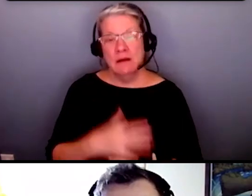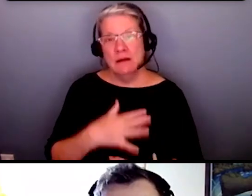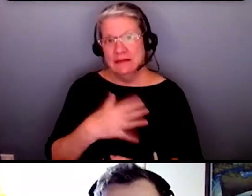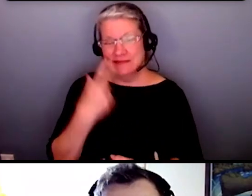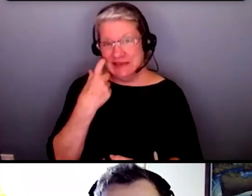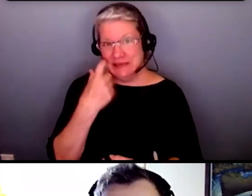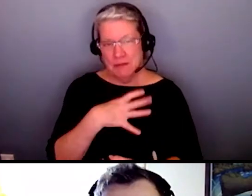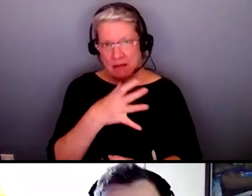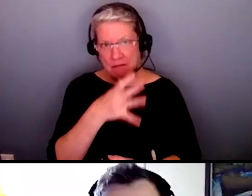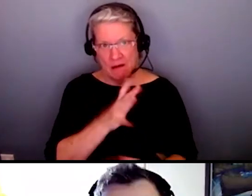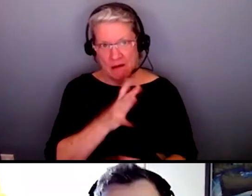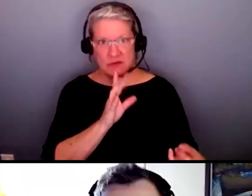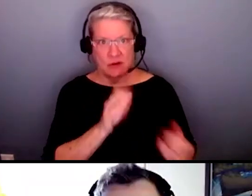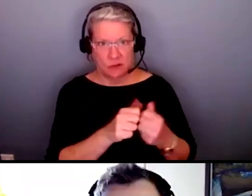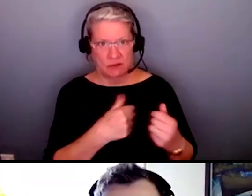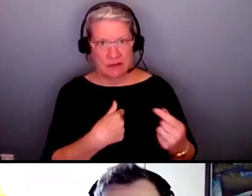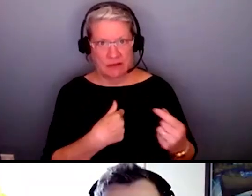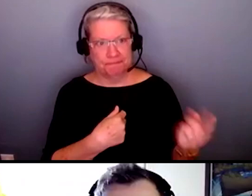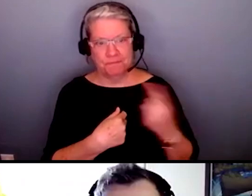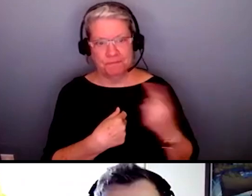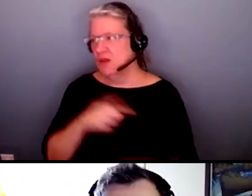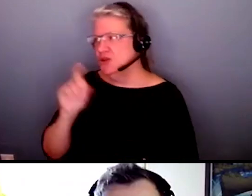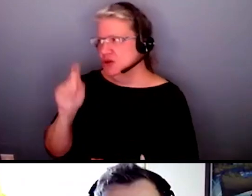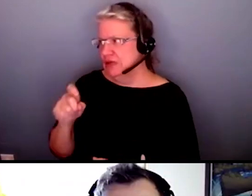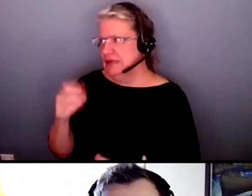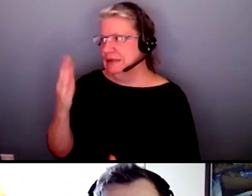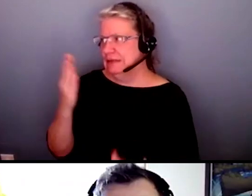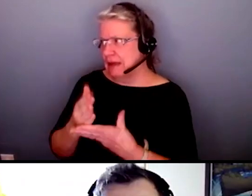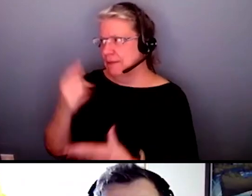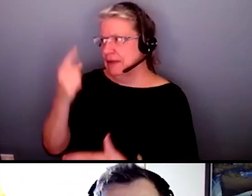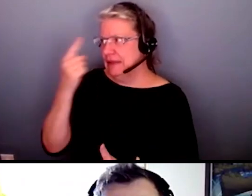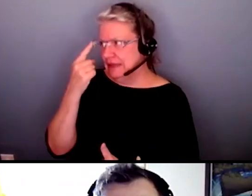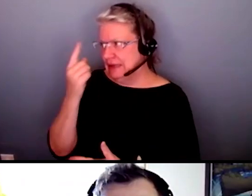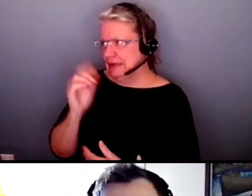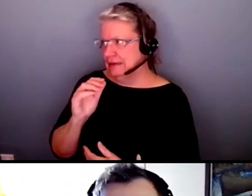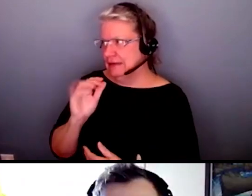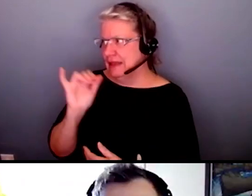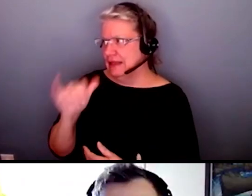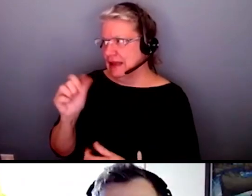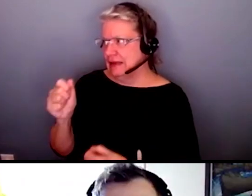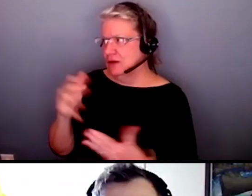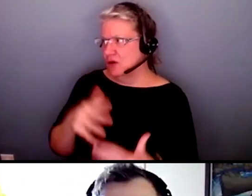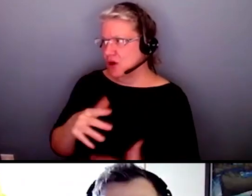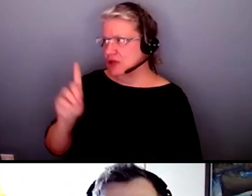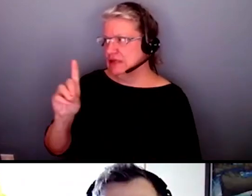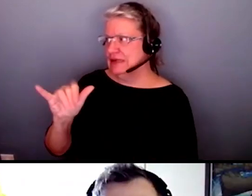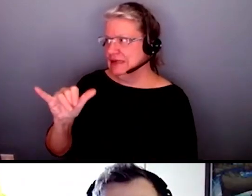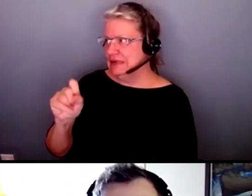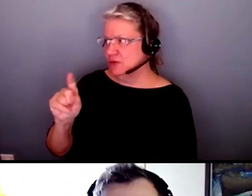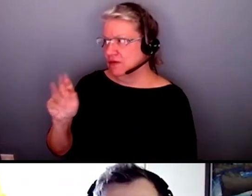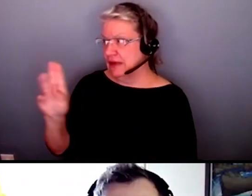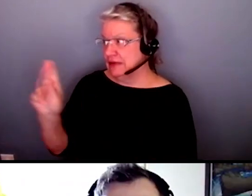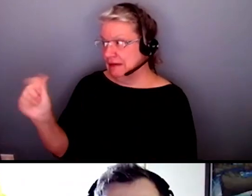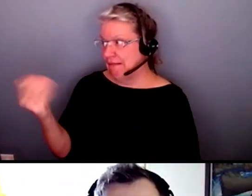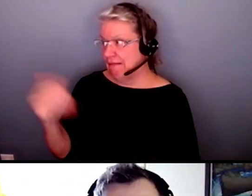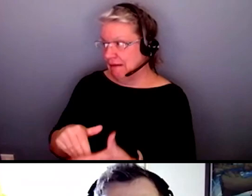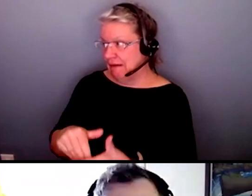the other day you need to stop and think before you this could cause dysreflexia i